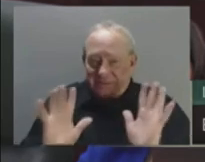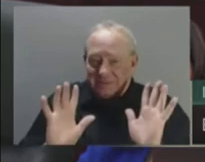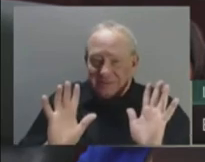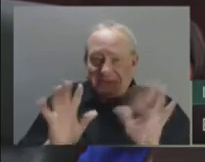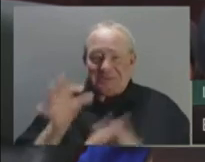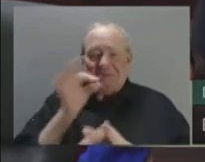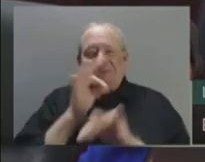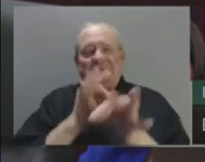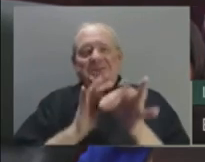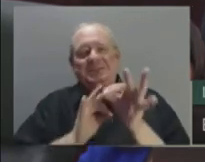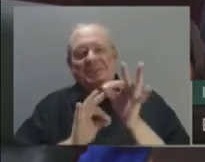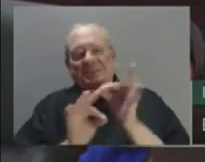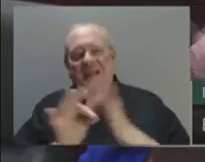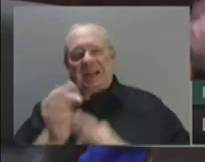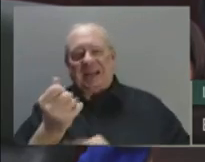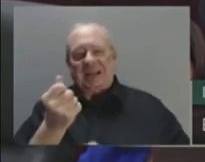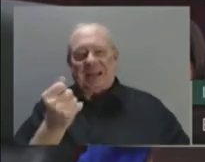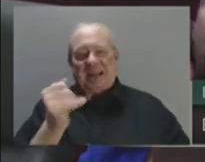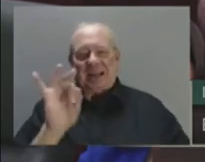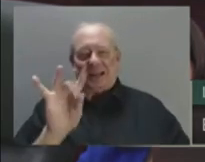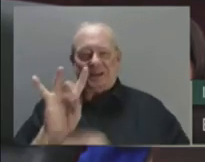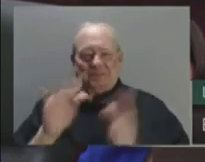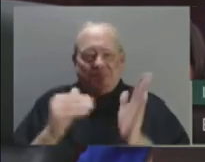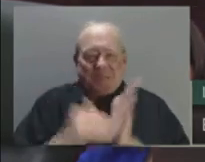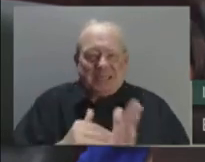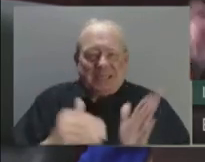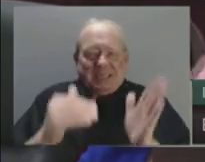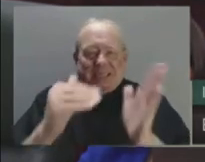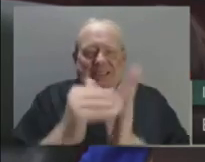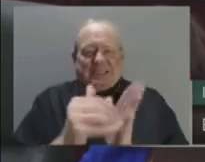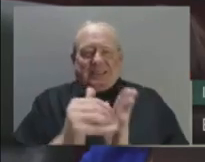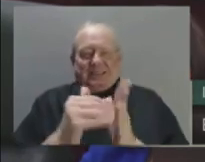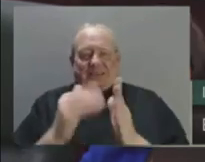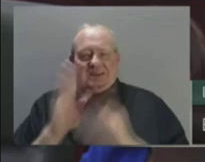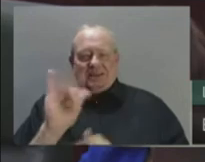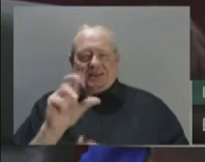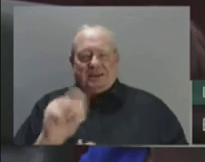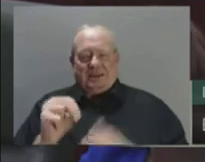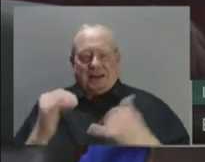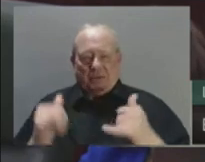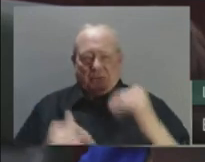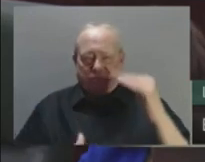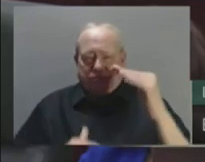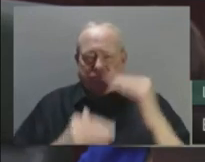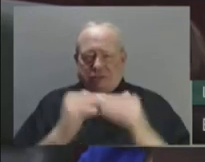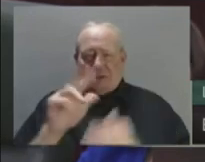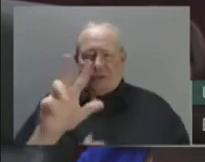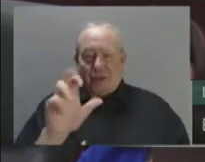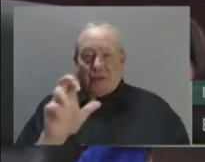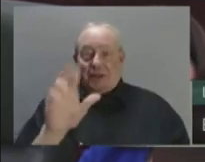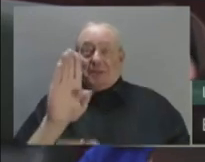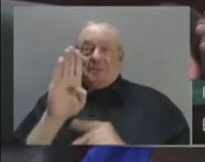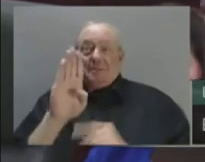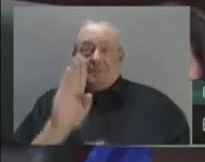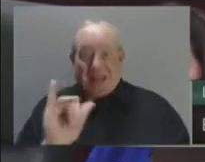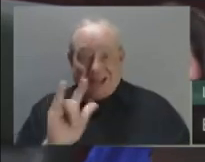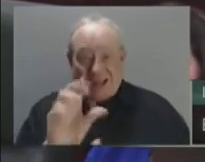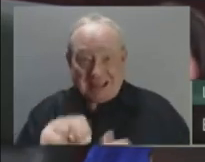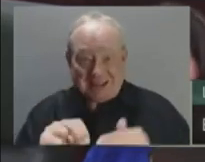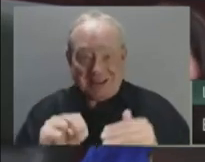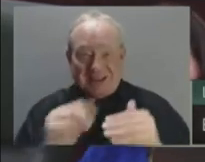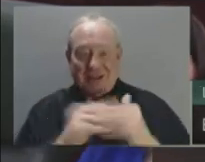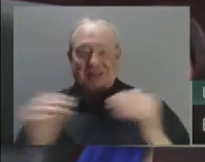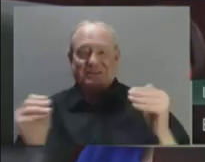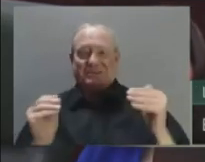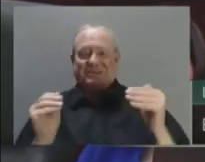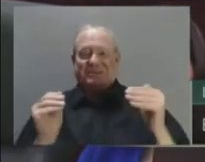the fund today, the fund would be approaching $300 billion. A fund of this size would earn Albertans close to $20